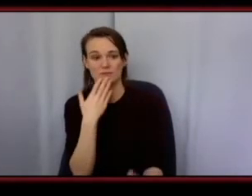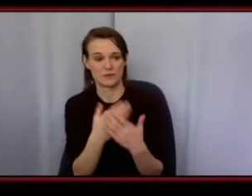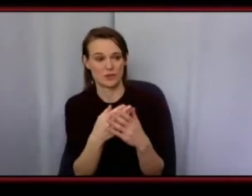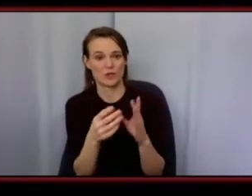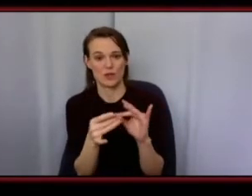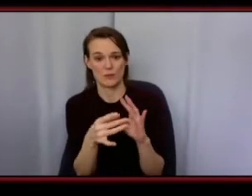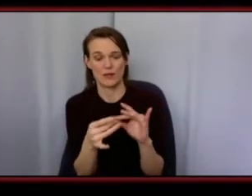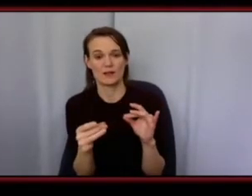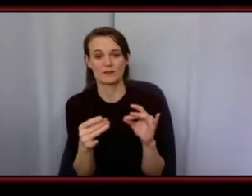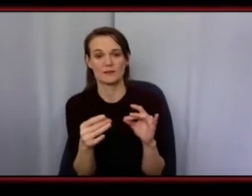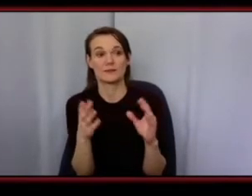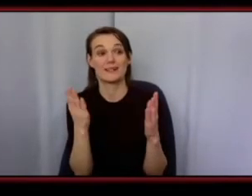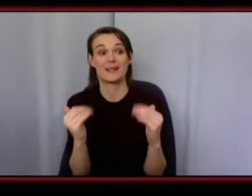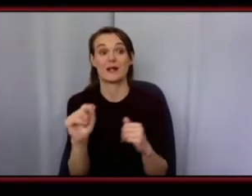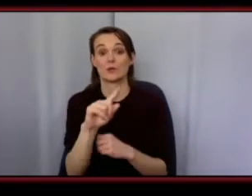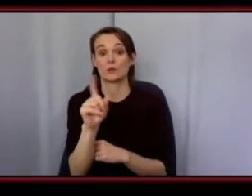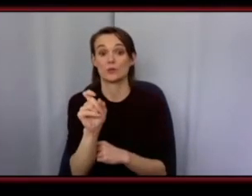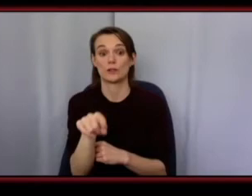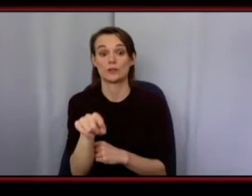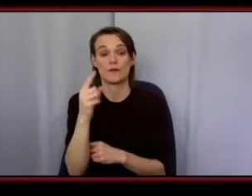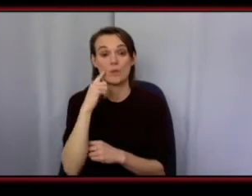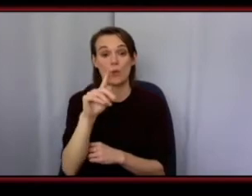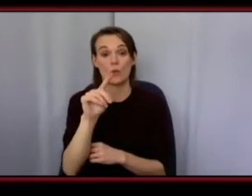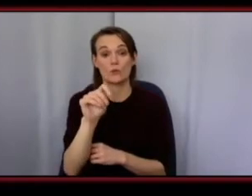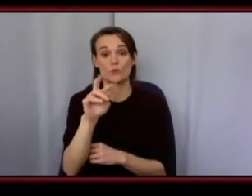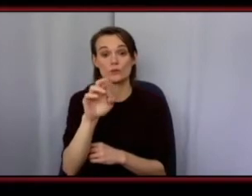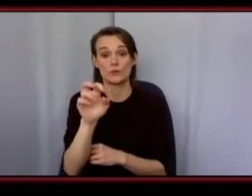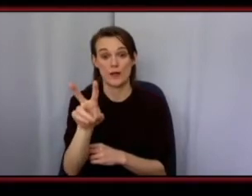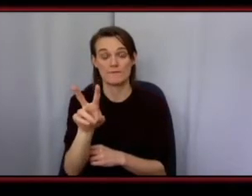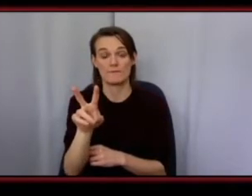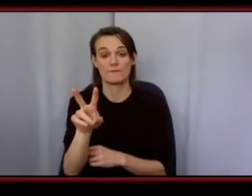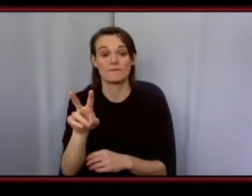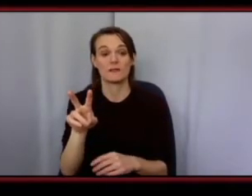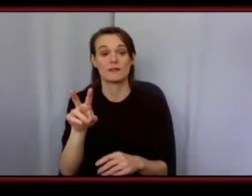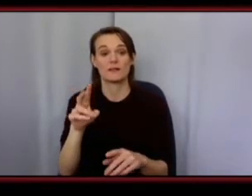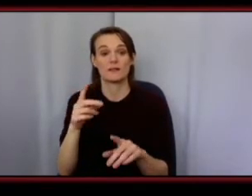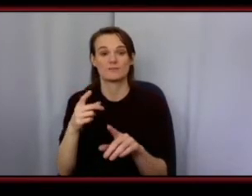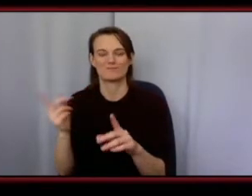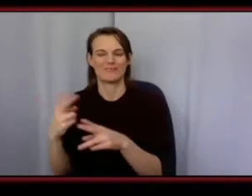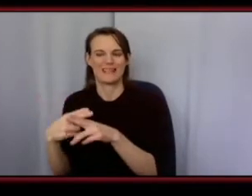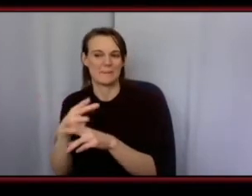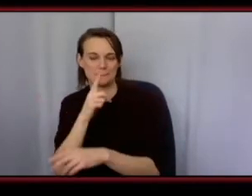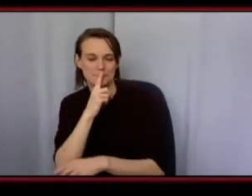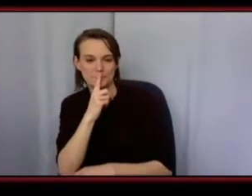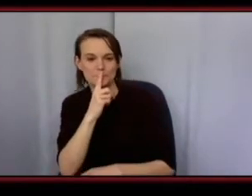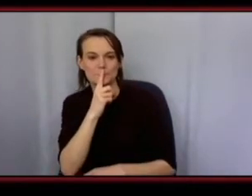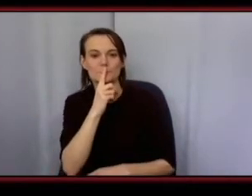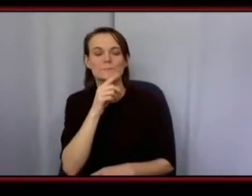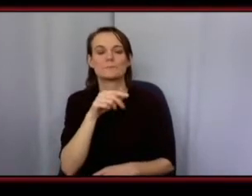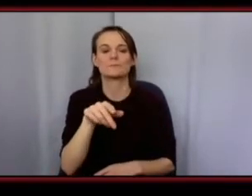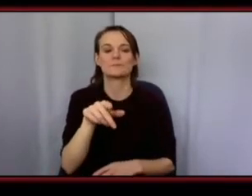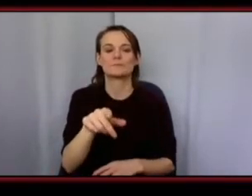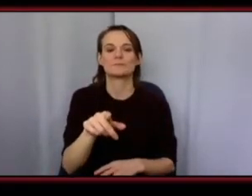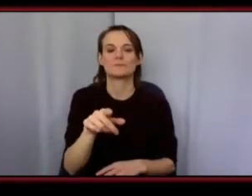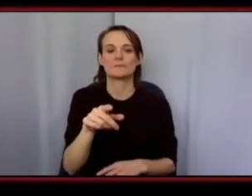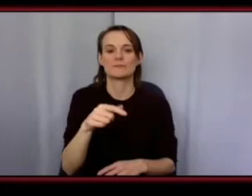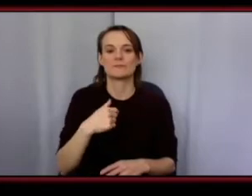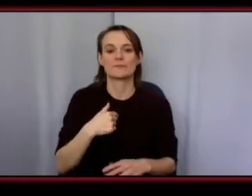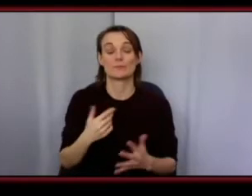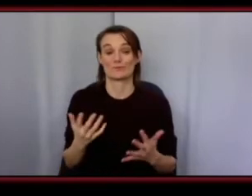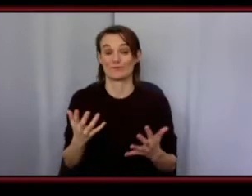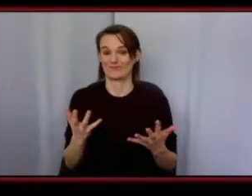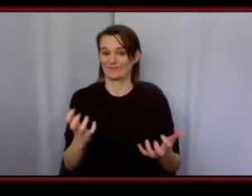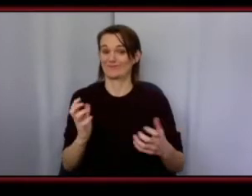uh my next question i want to direct it to trevor uh it's from anonymous and it says i want to start a communication